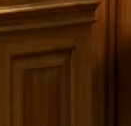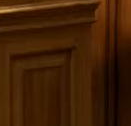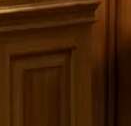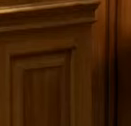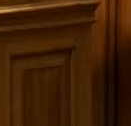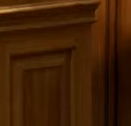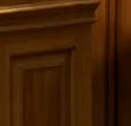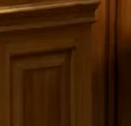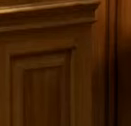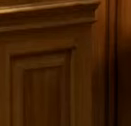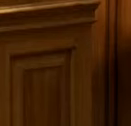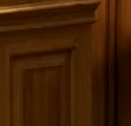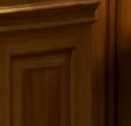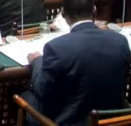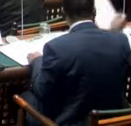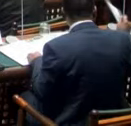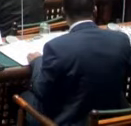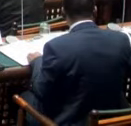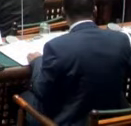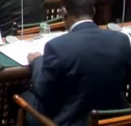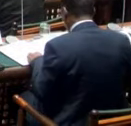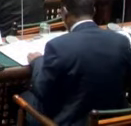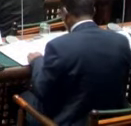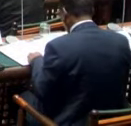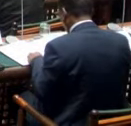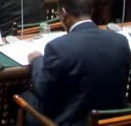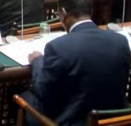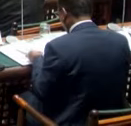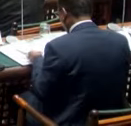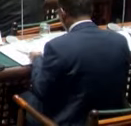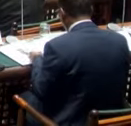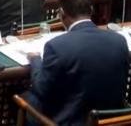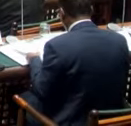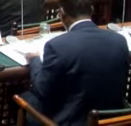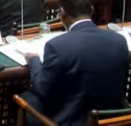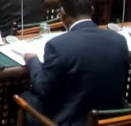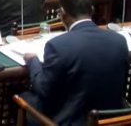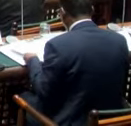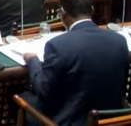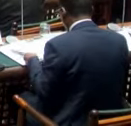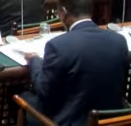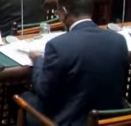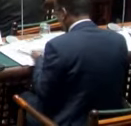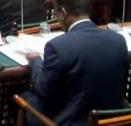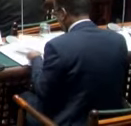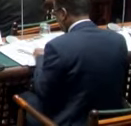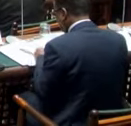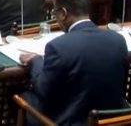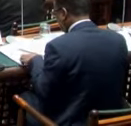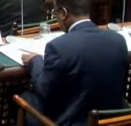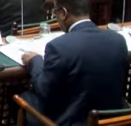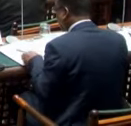unanimously. Secretary General. Bill for an act to amend the Fiji Revenue and Customs Service Act